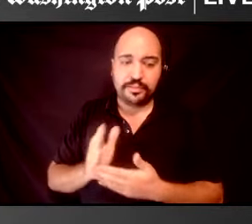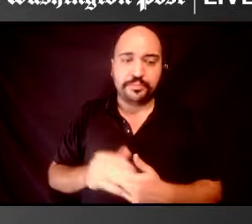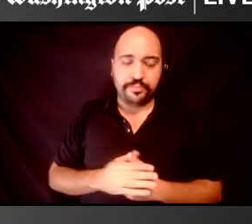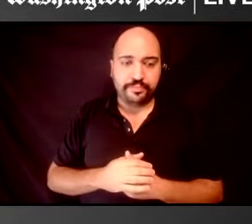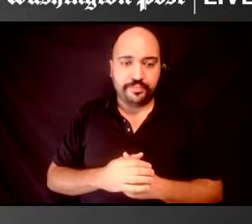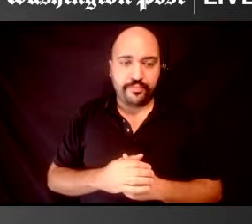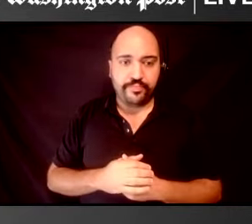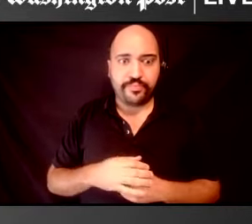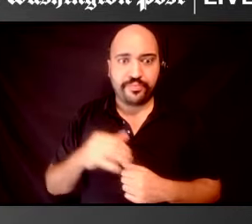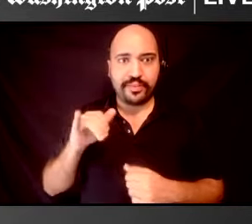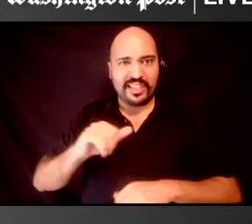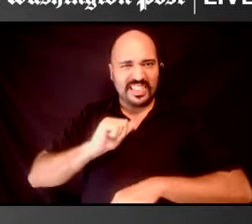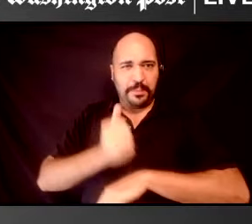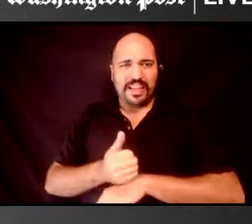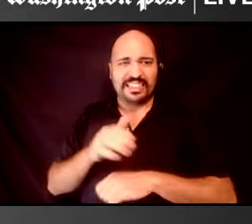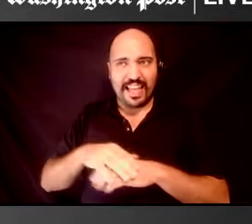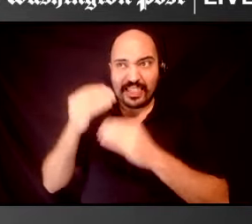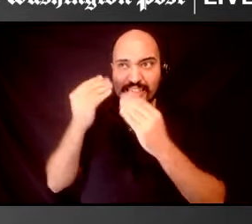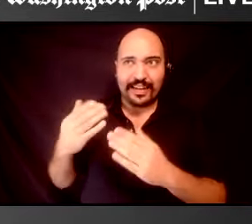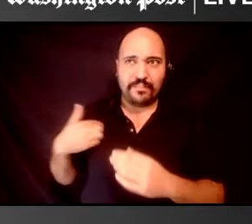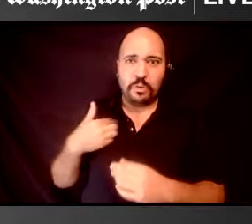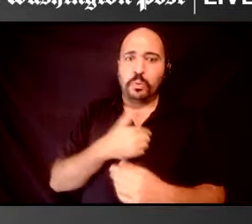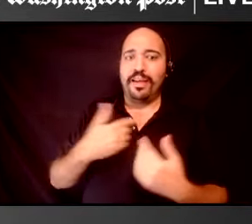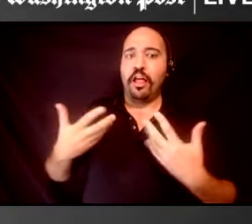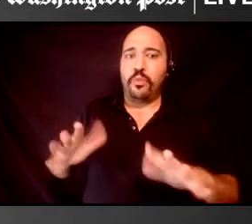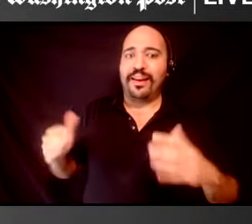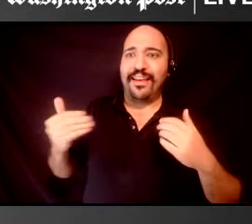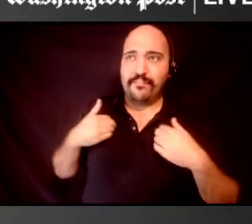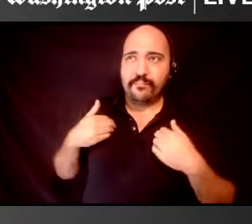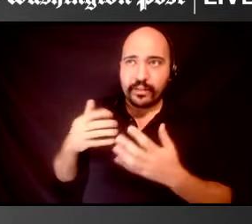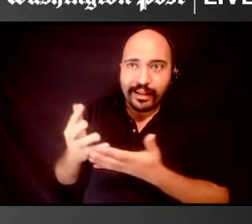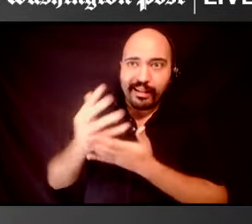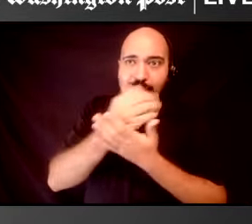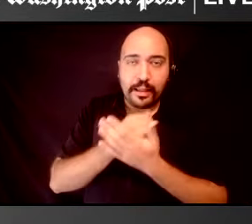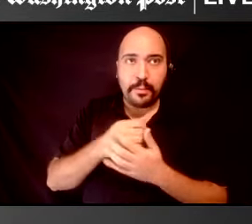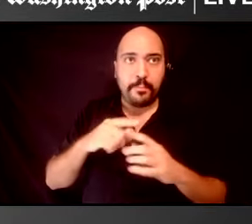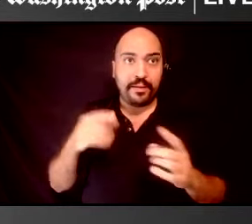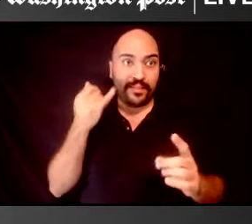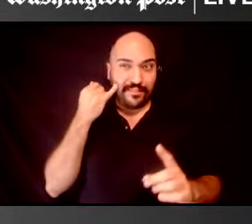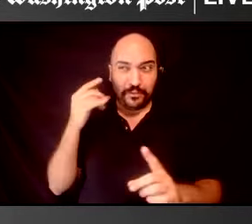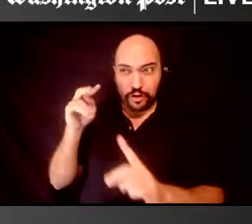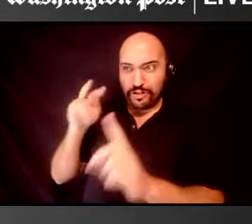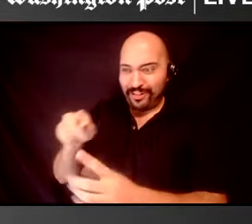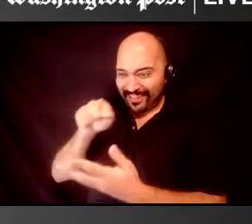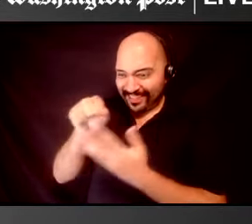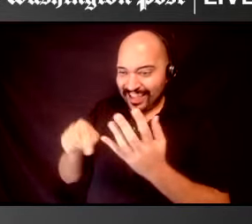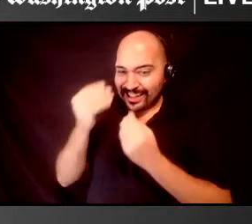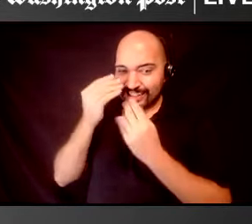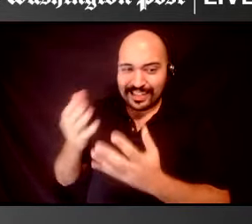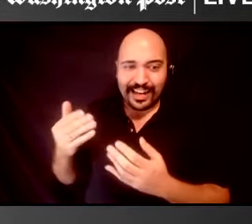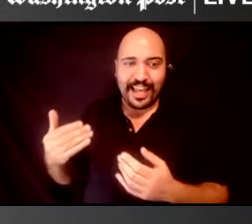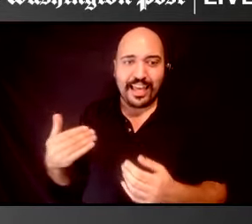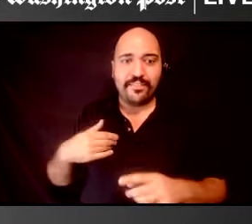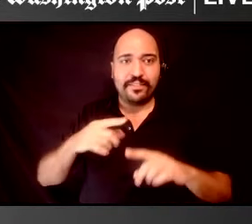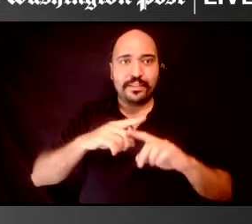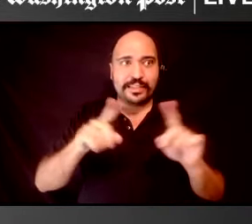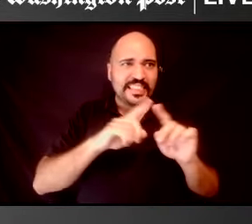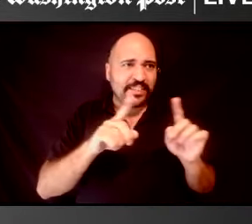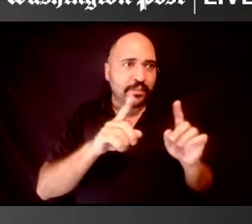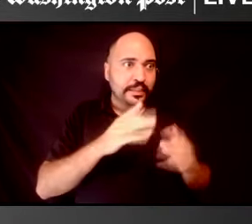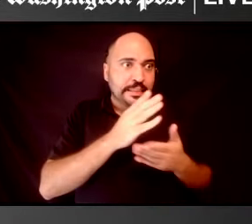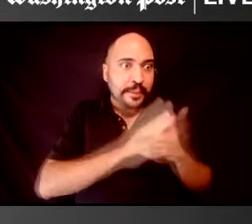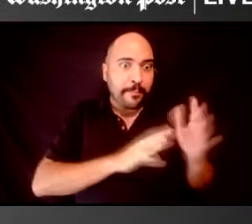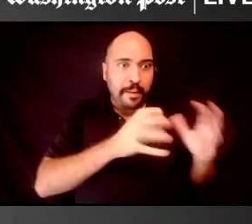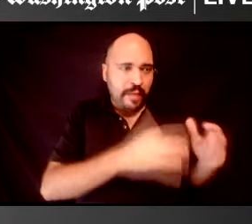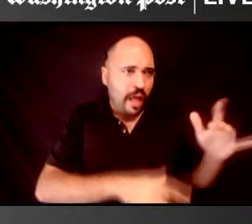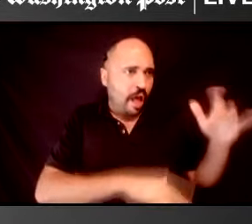And that's based on the data we have. But we also, if you look at data that exists, you can see that there are populations as high as